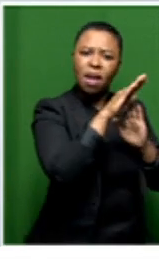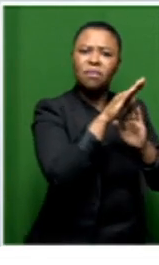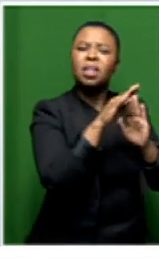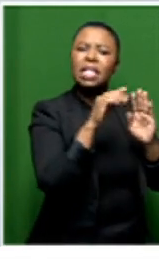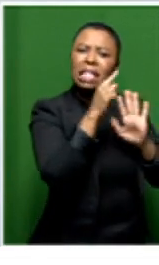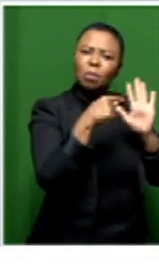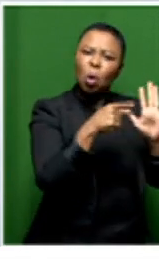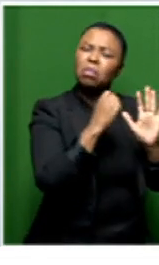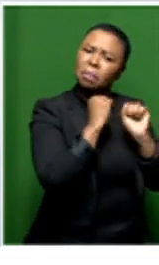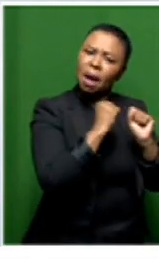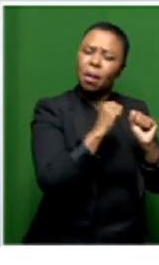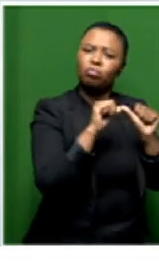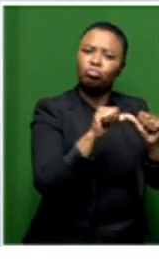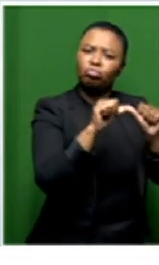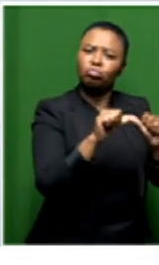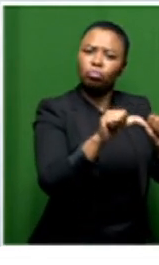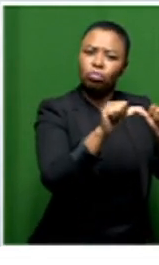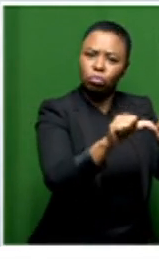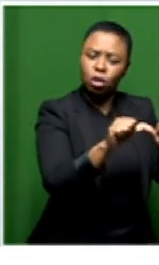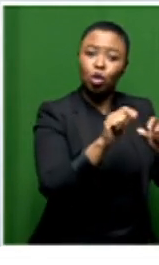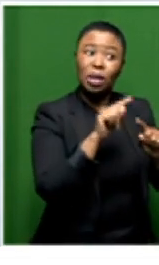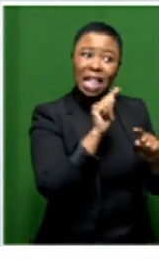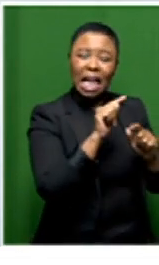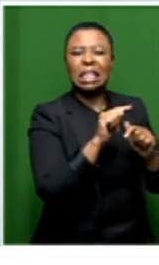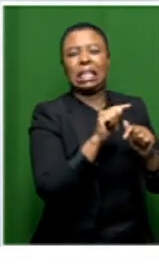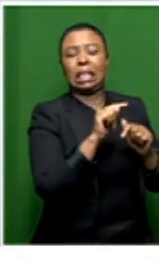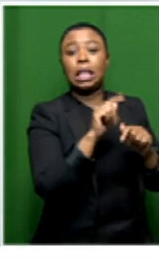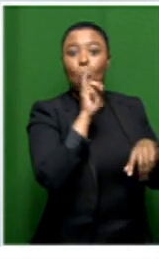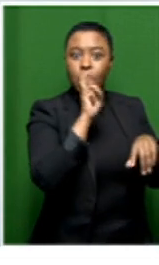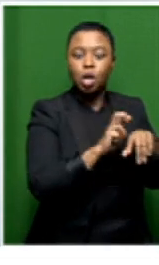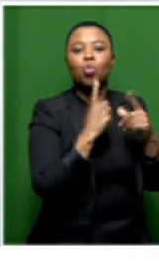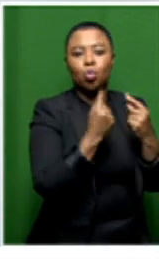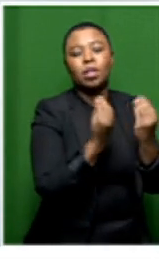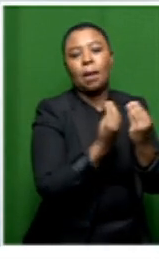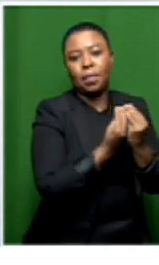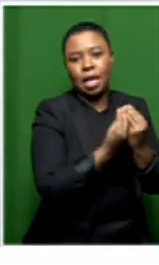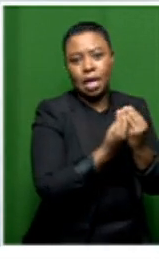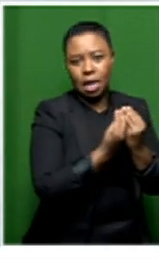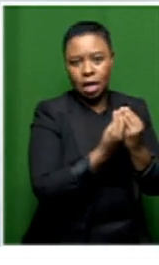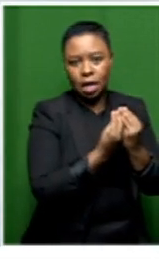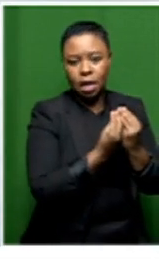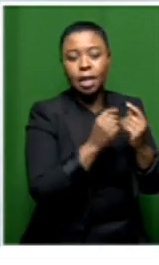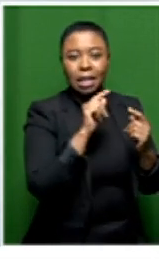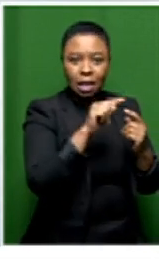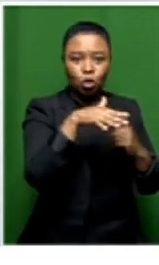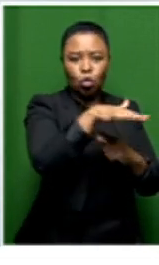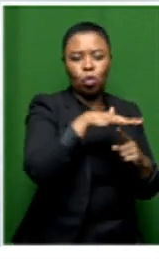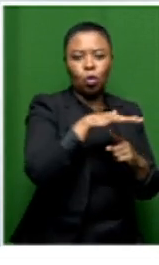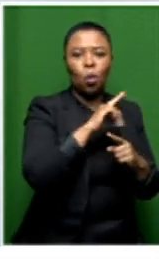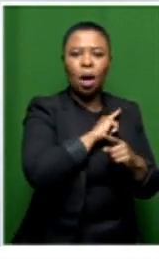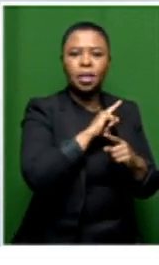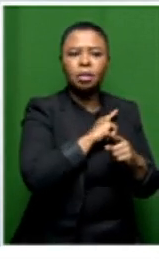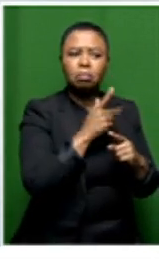um and that is the dilemma why we need to do something about this condition um because it seems to